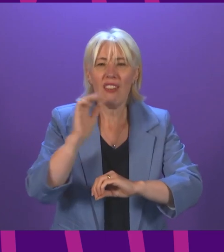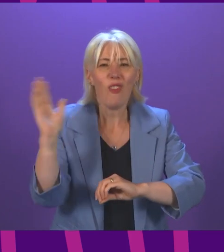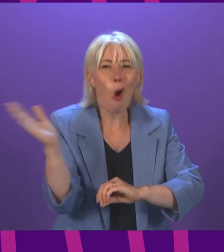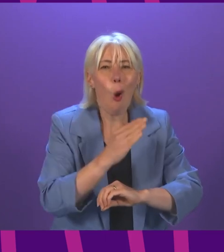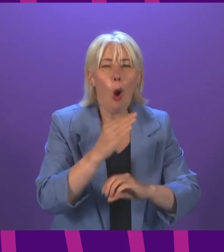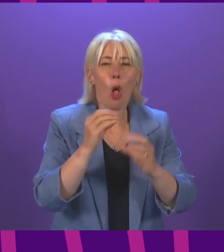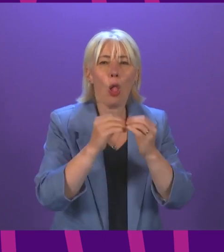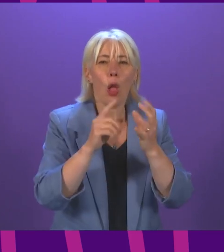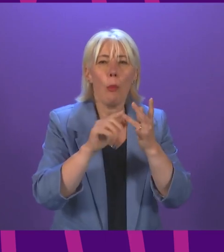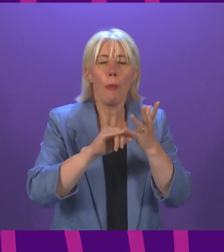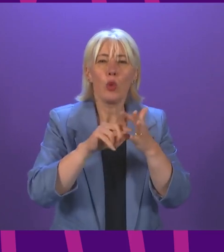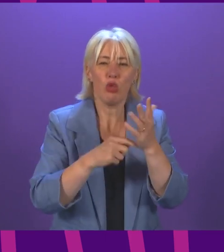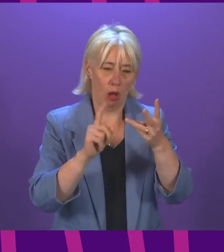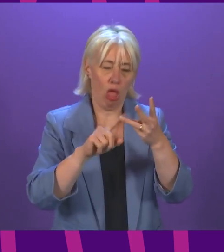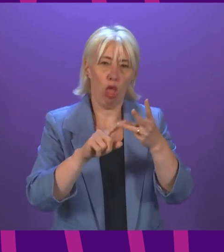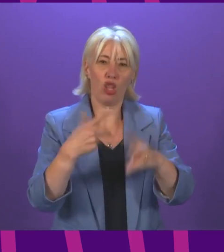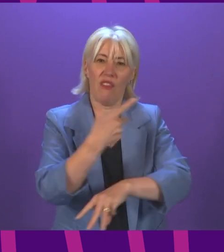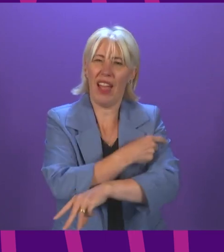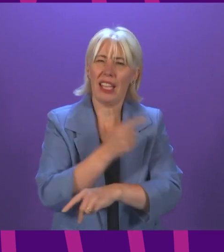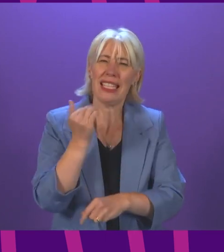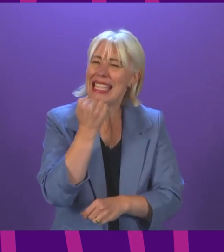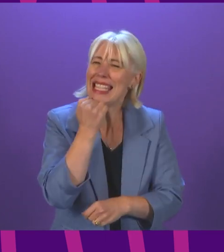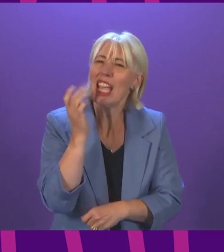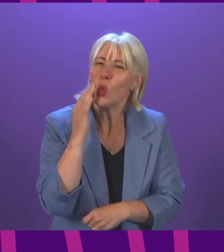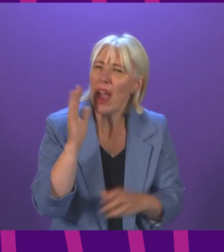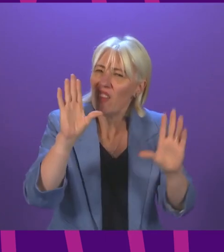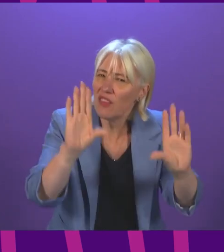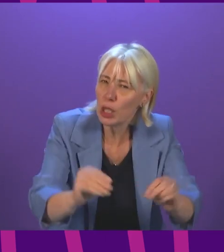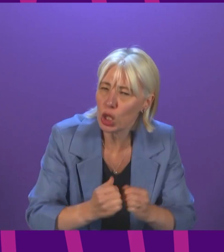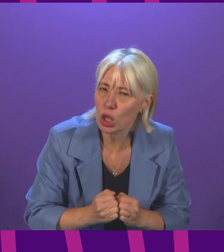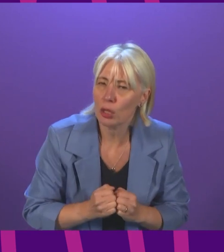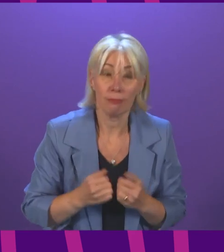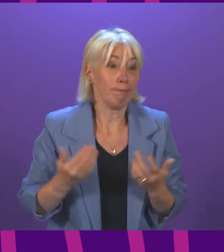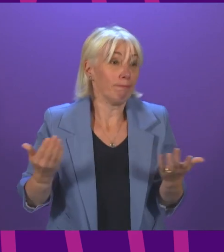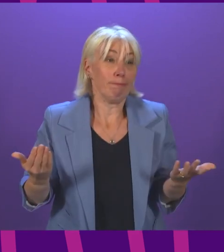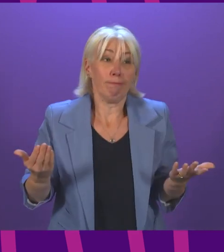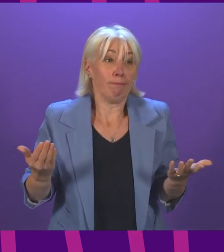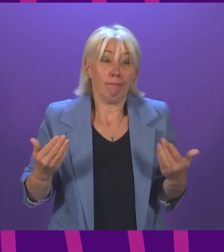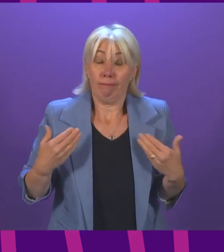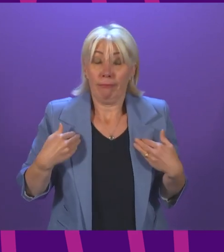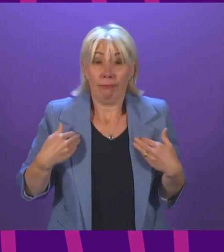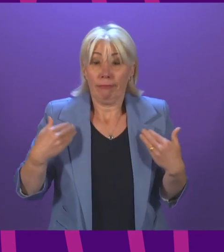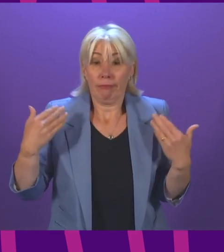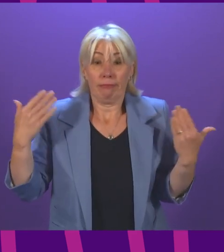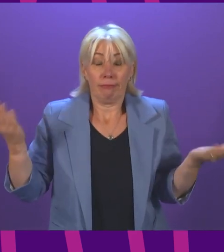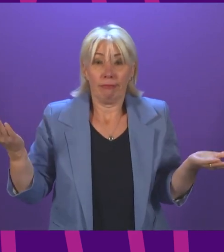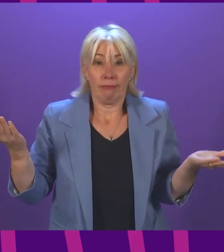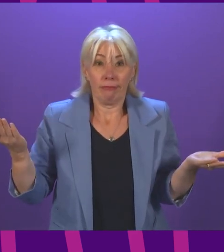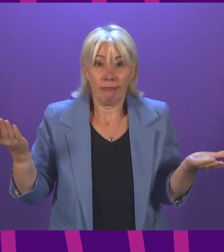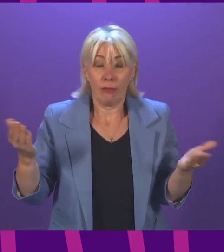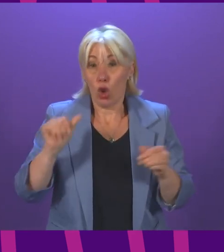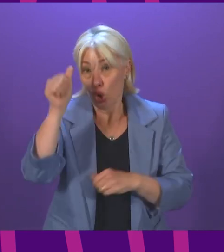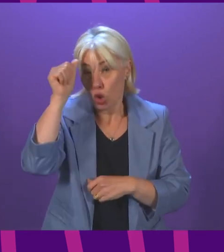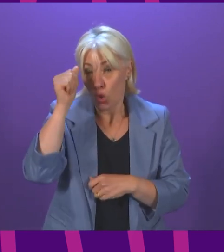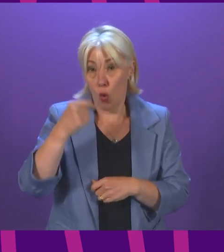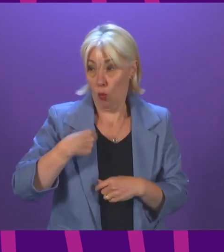vaccines to have been administered? In some respects it's an evergreen offer because she will be aware